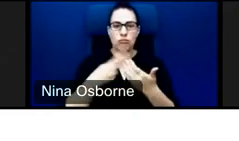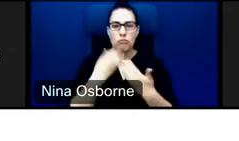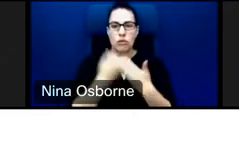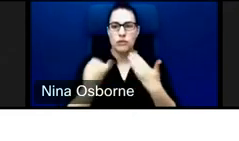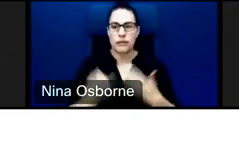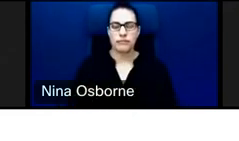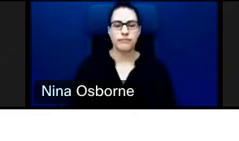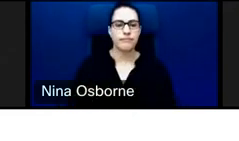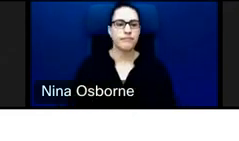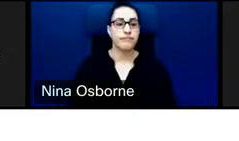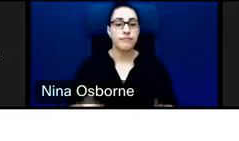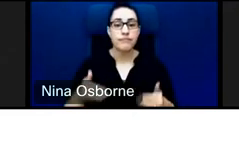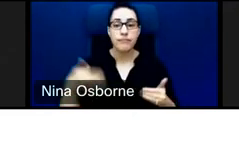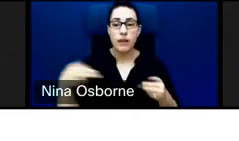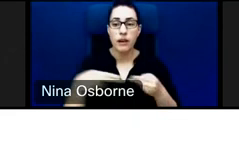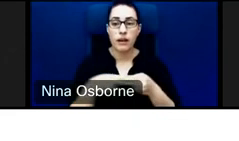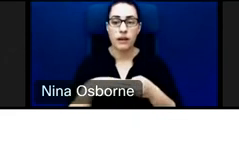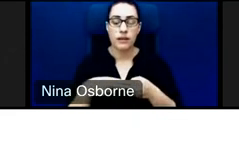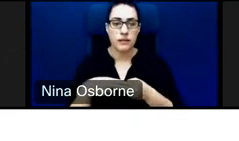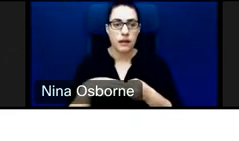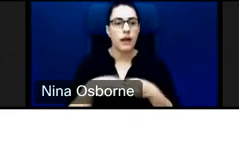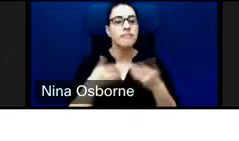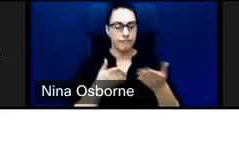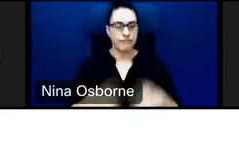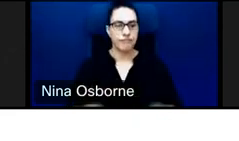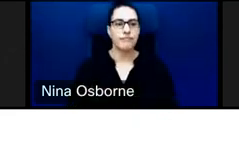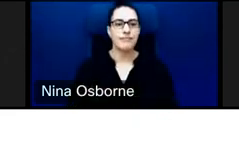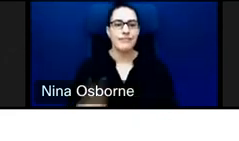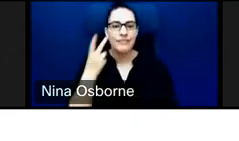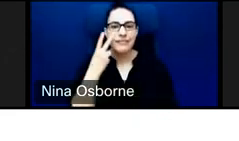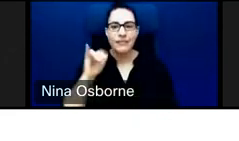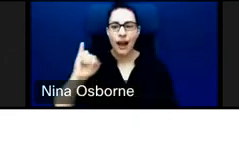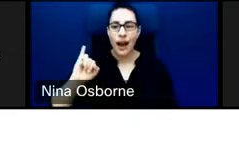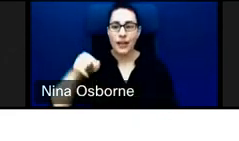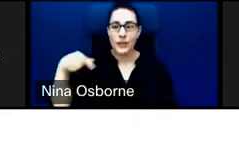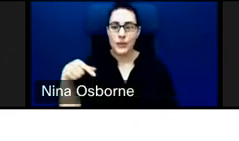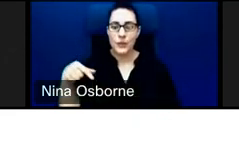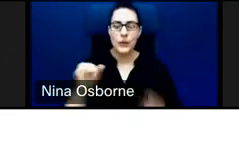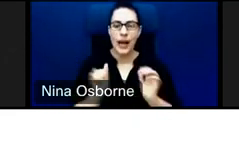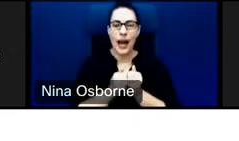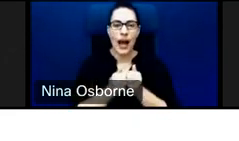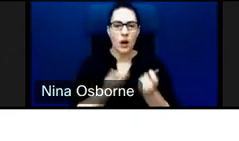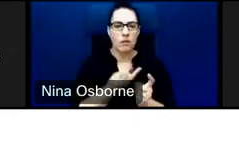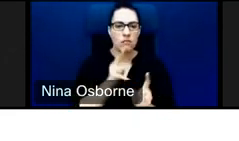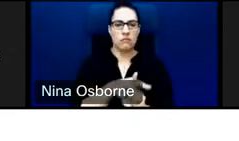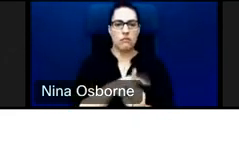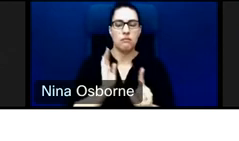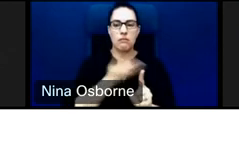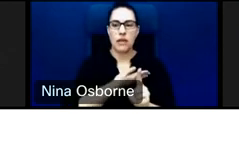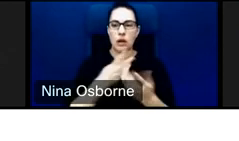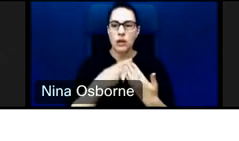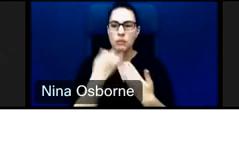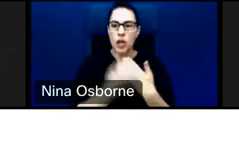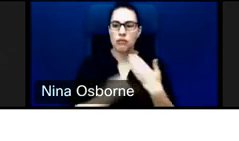This next slide talks about how the IQ is incorporated into the project lifecycle. So this is somewhat